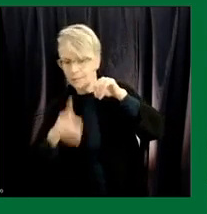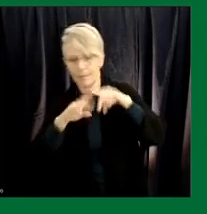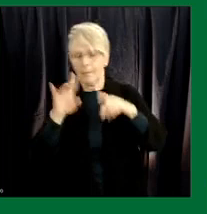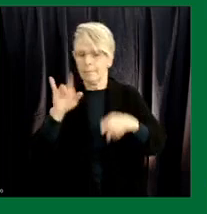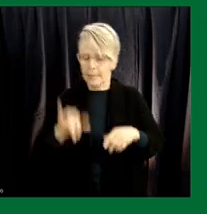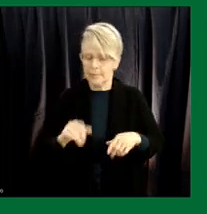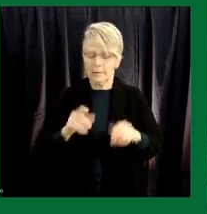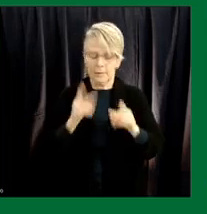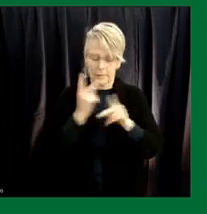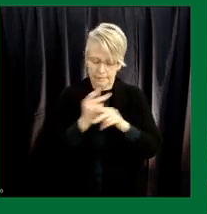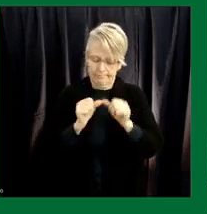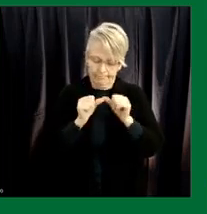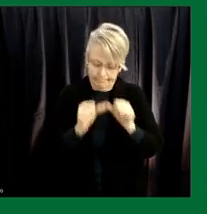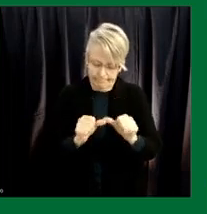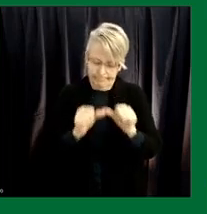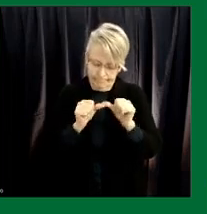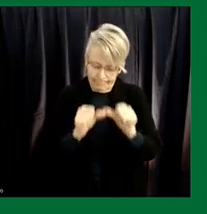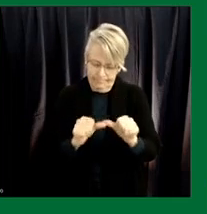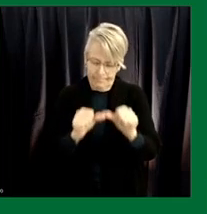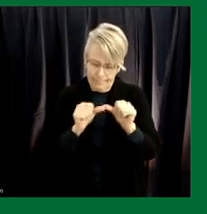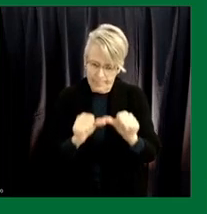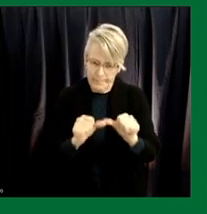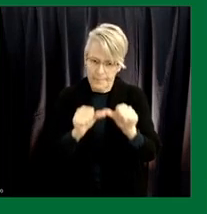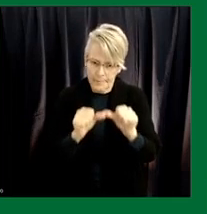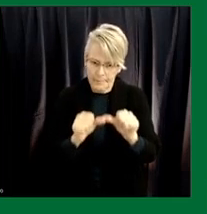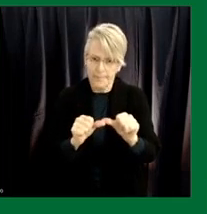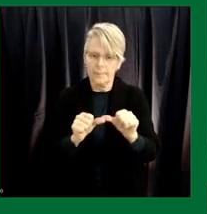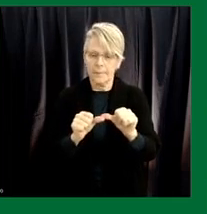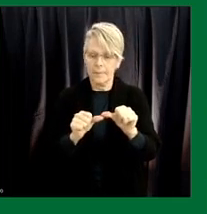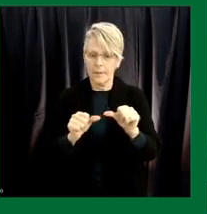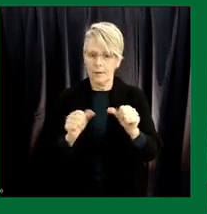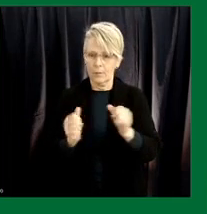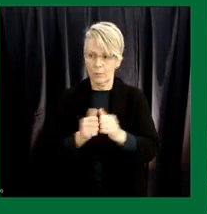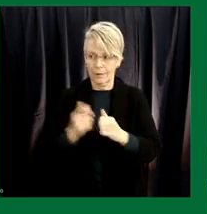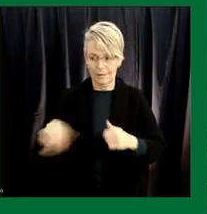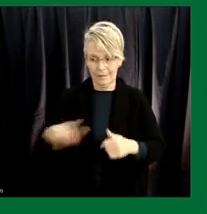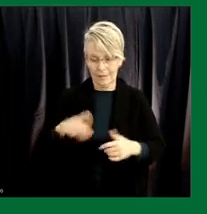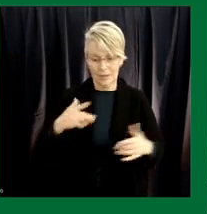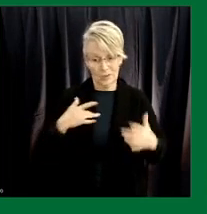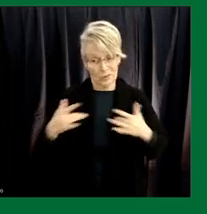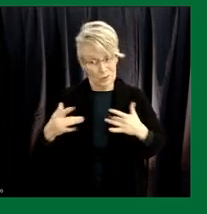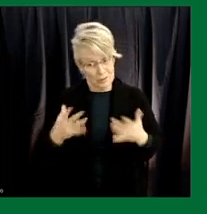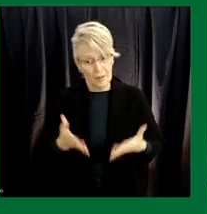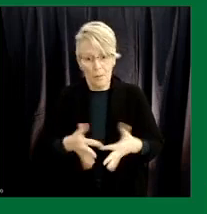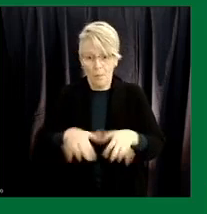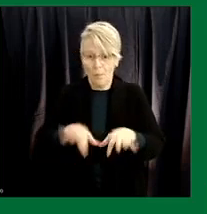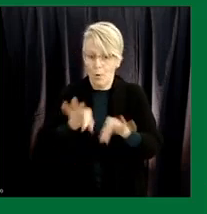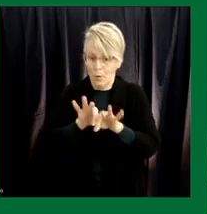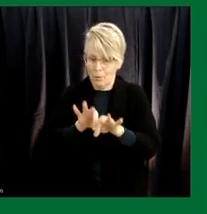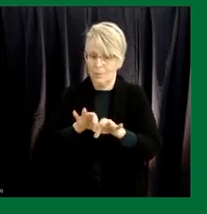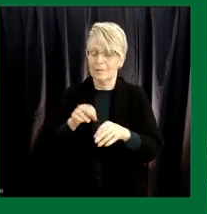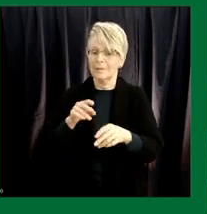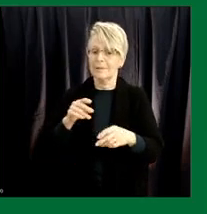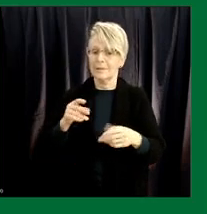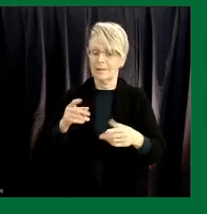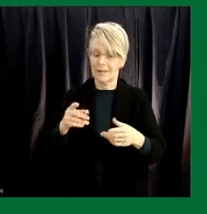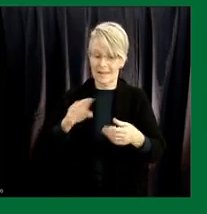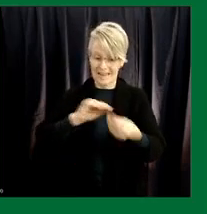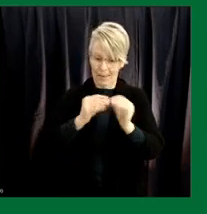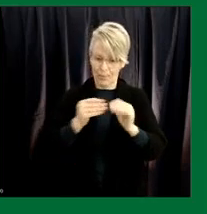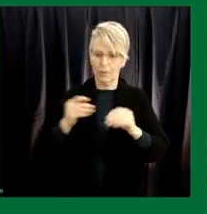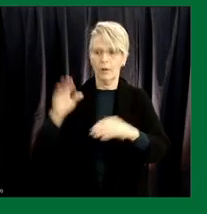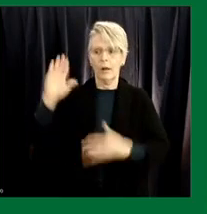overall and especially with the variants of concern it's really important that we keep our overall numbers trending downwards.